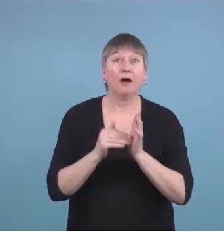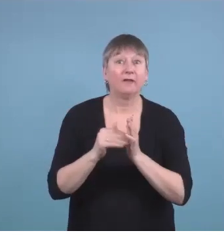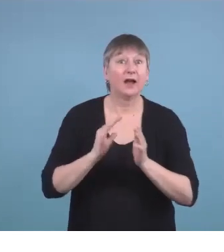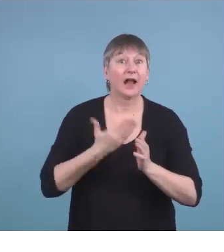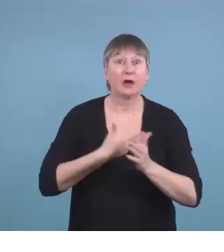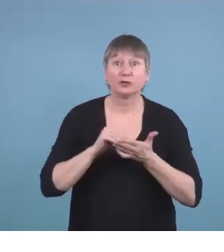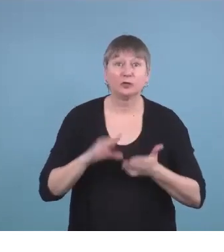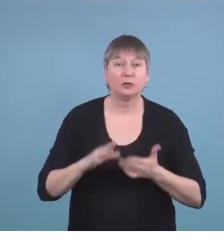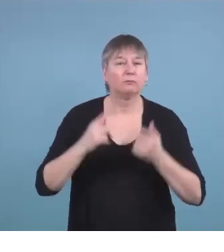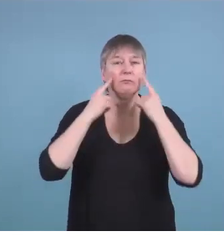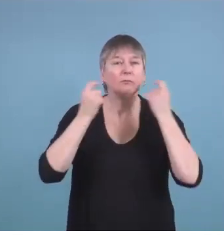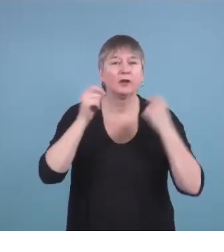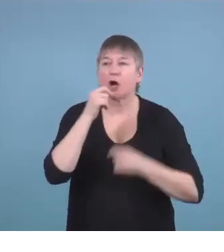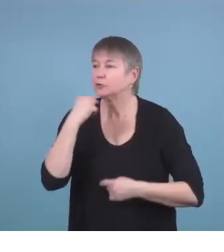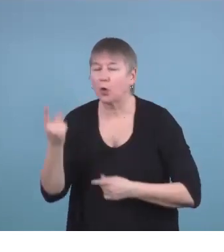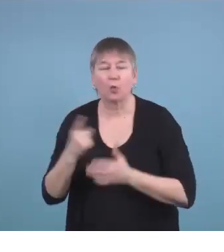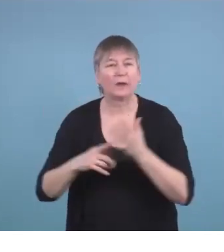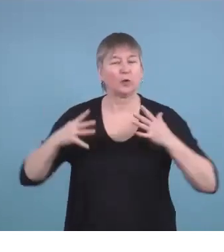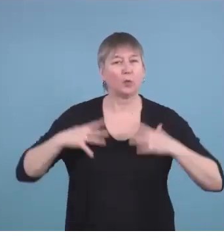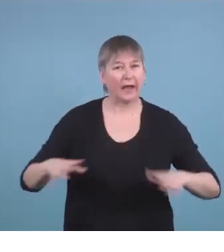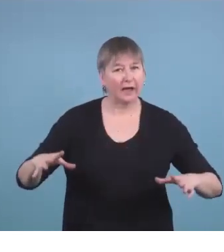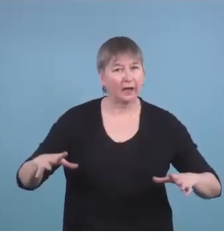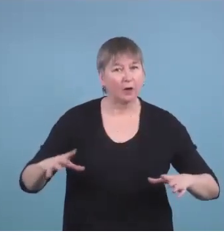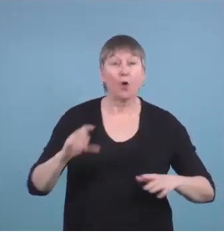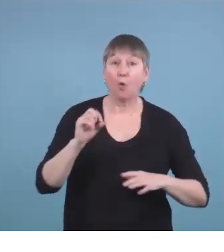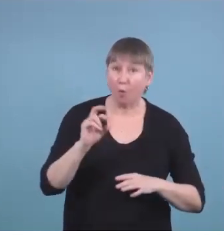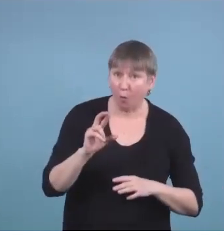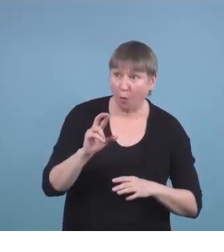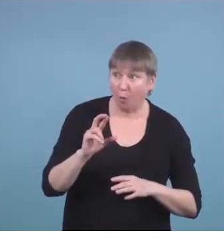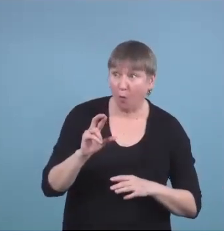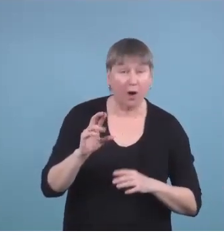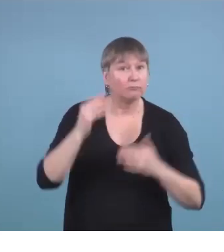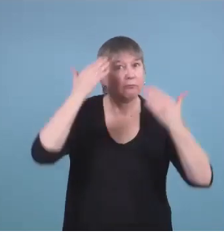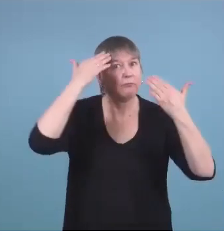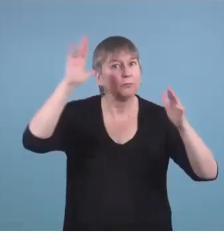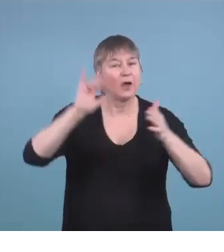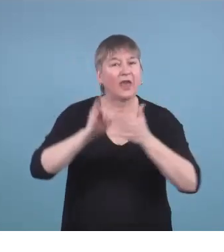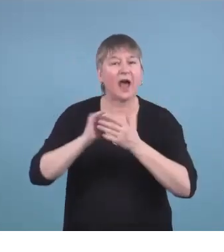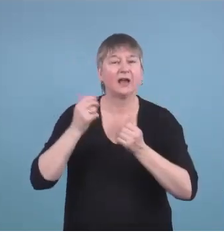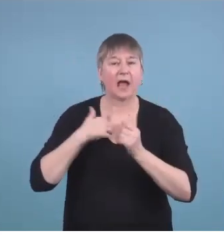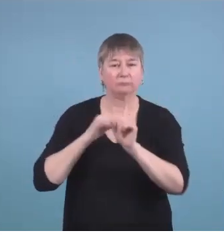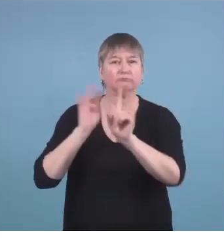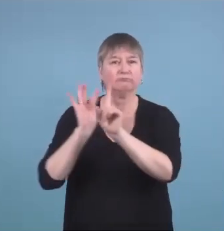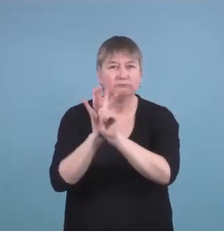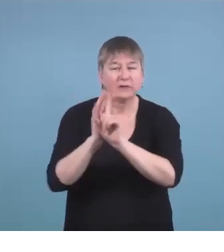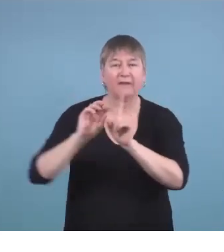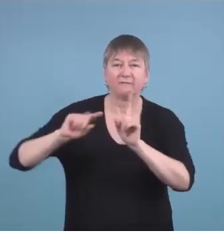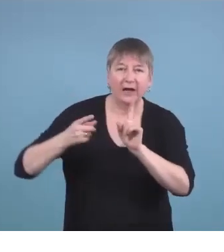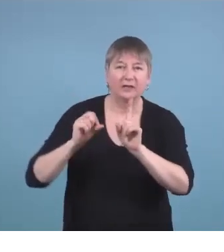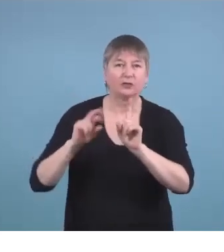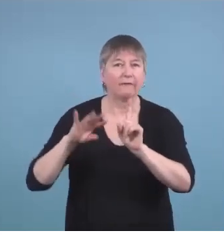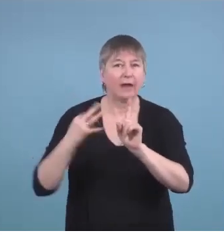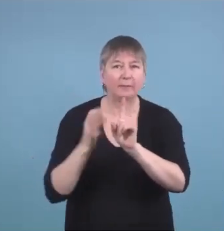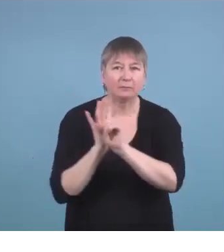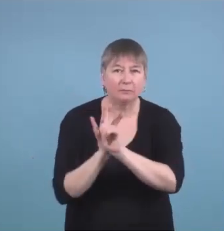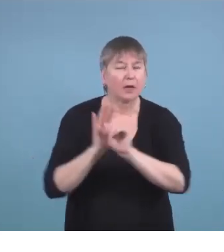or that they can have their friends in the pictures with them or their family in the picture with them and to make a point